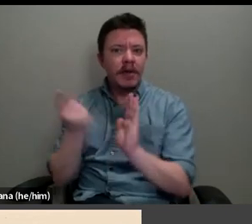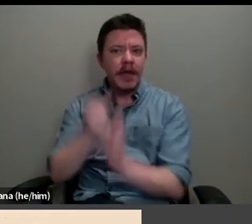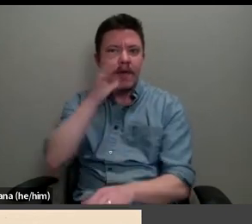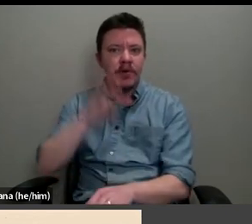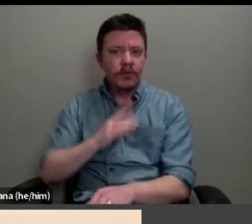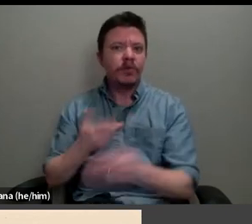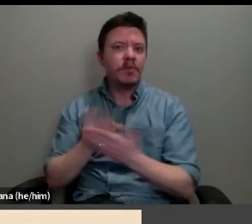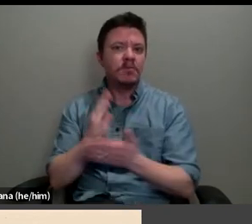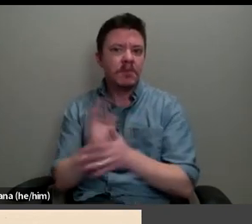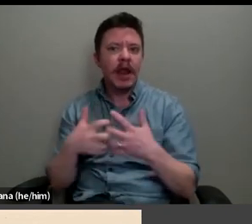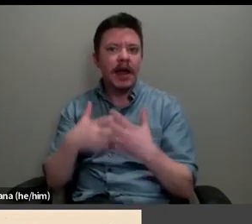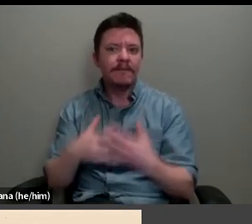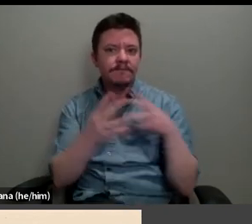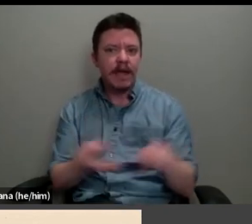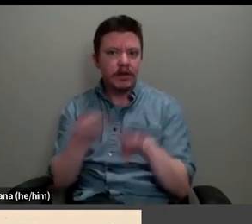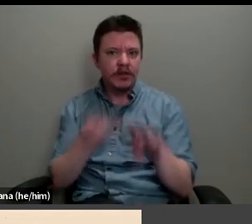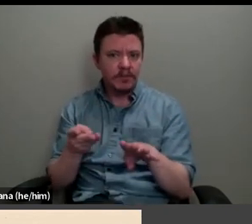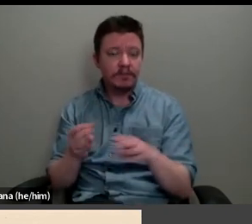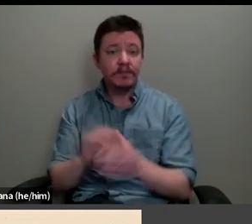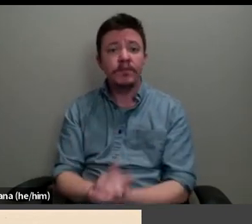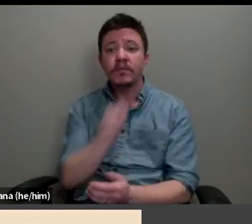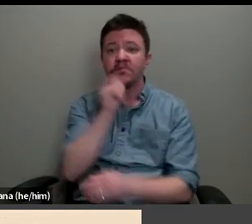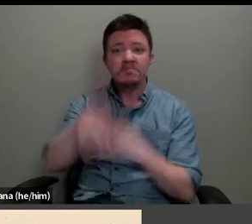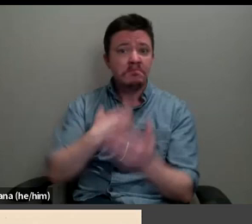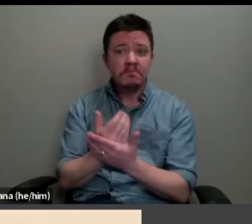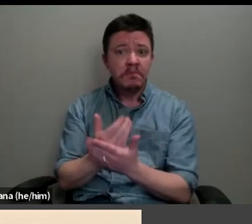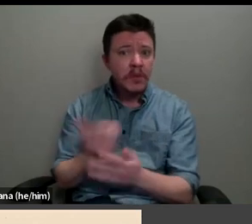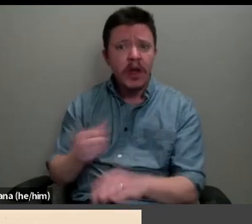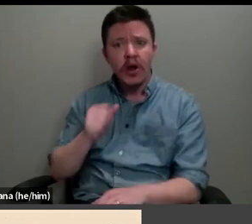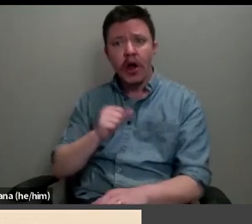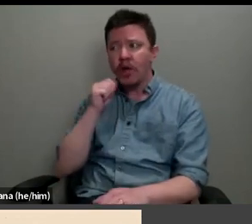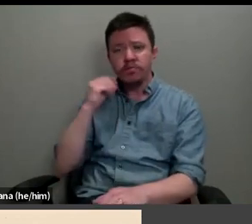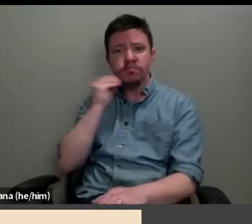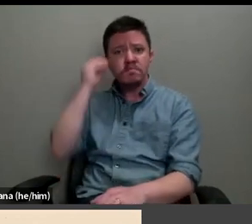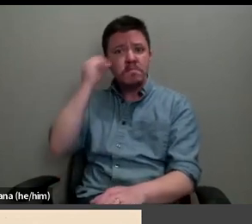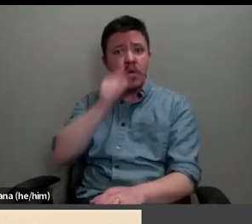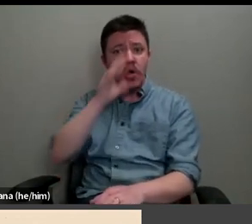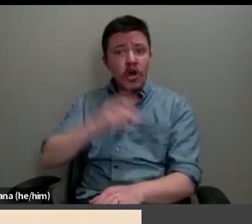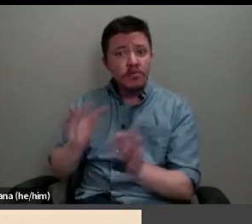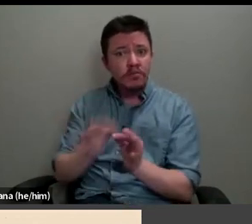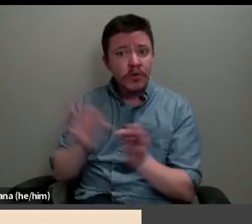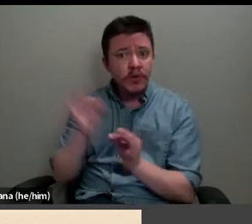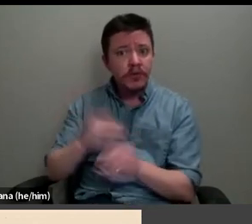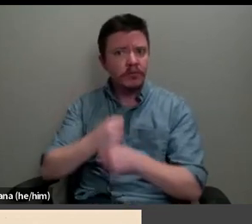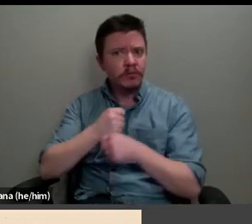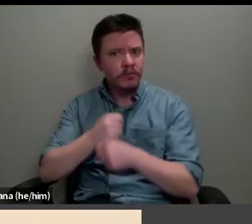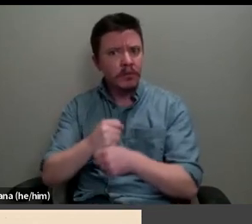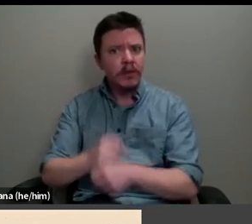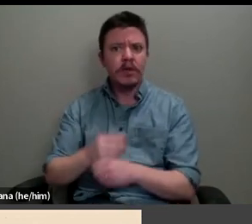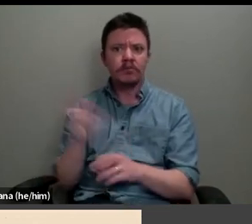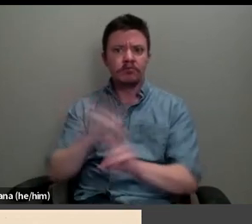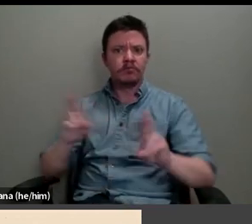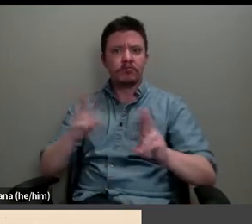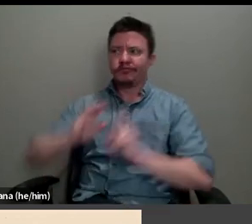Not all home working seamstress. Not produced made to measure garments for local women in the type of artisanal family atelier